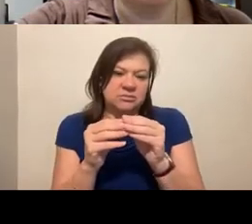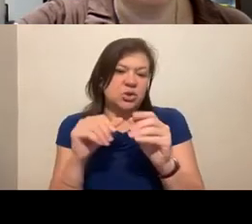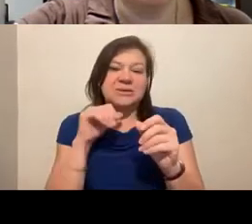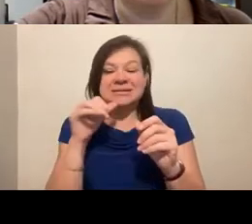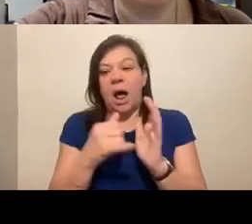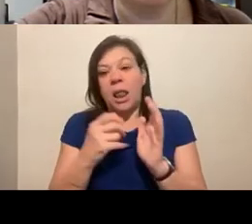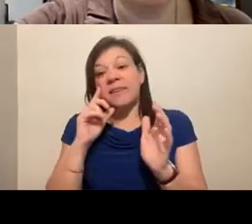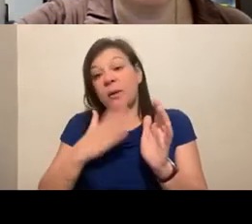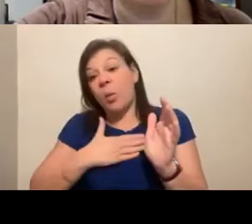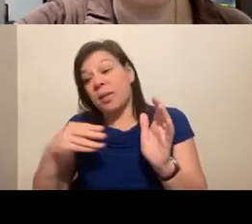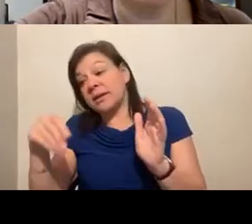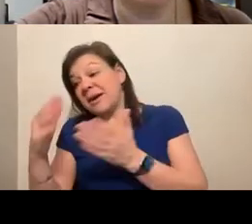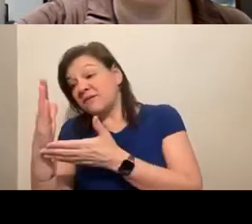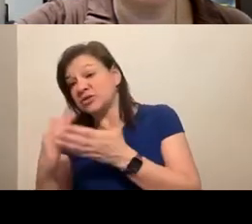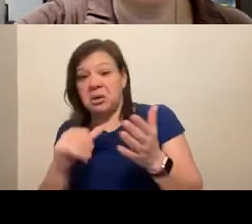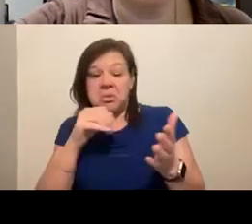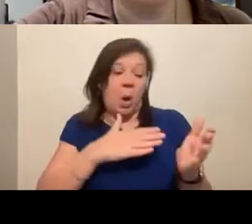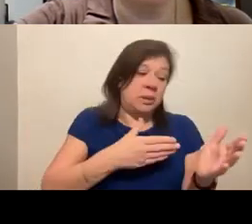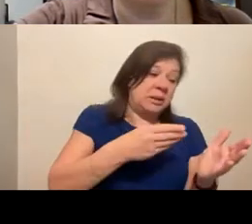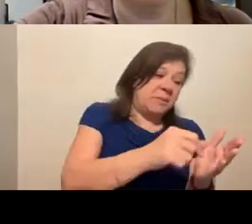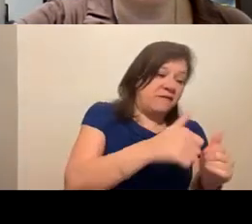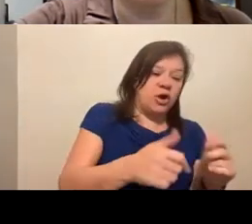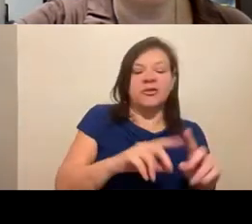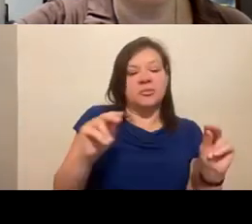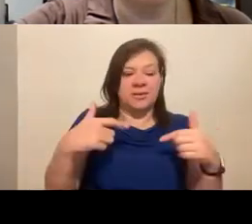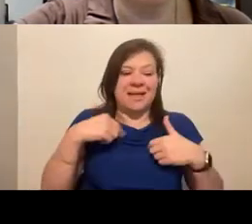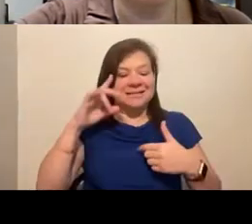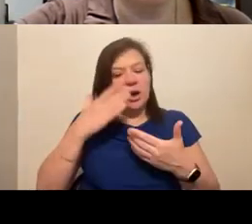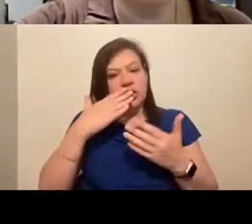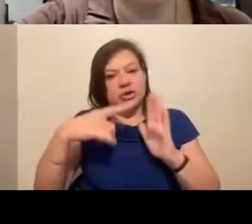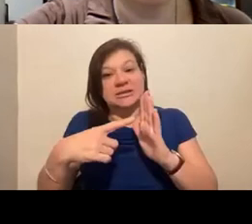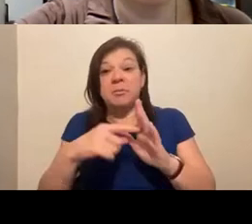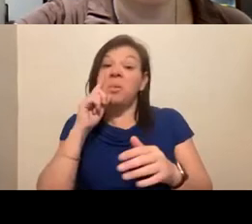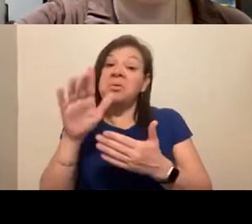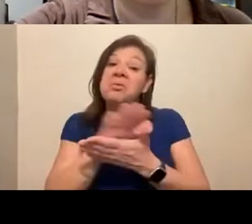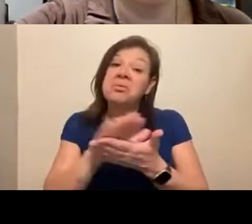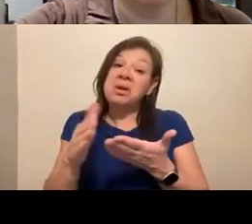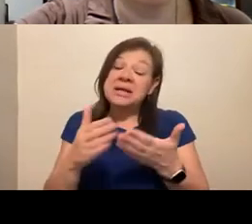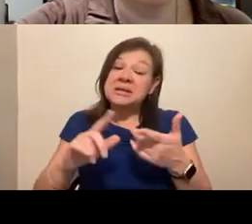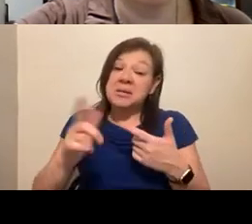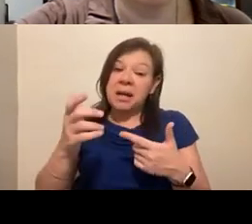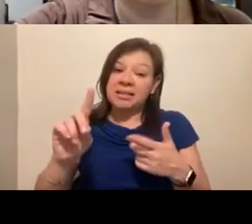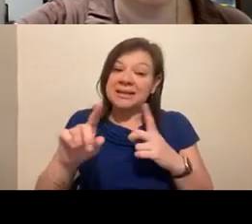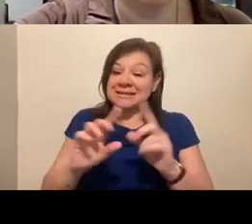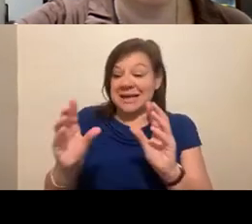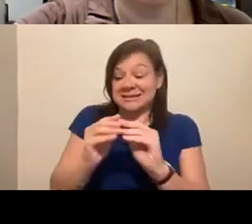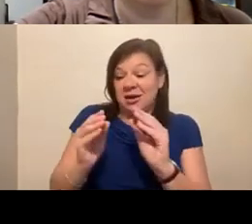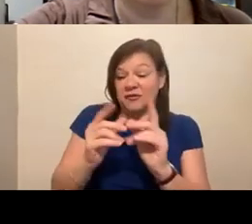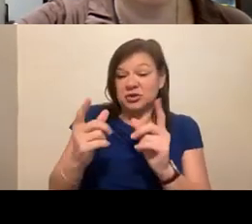I don't mean for that to be sort of an example. Although one of the nice things about LEED is as conferences go, they make